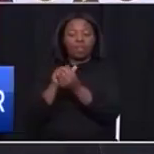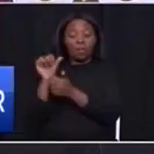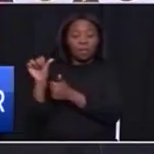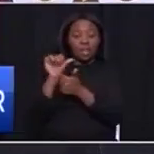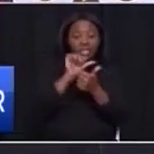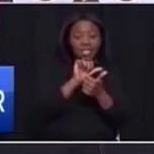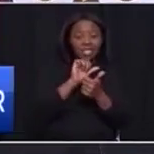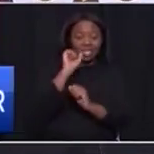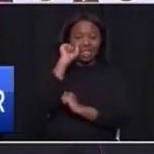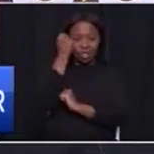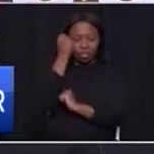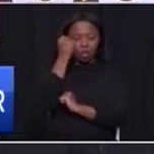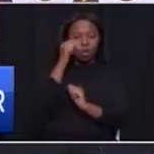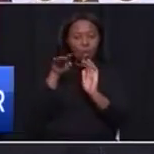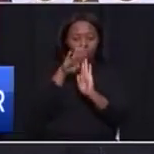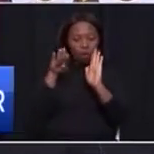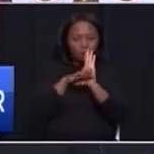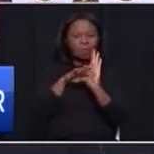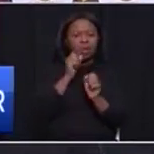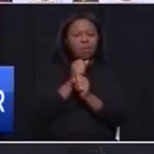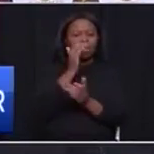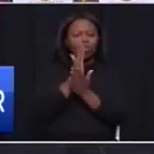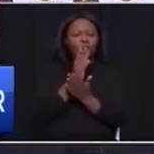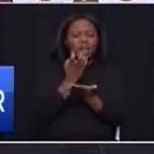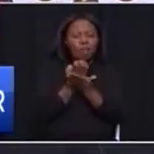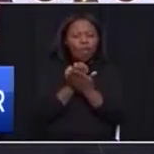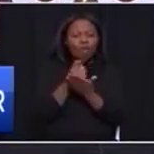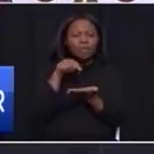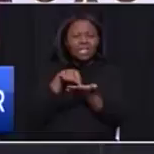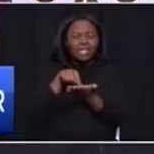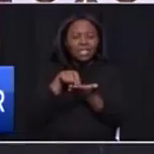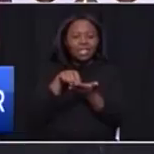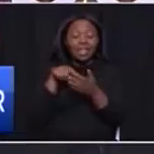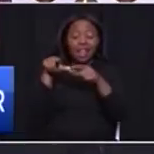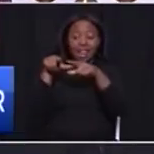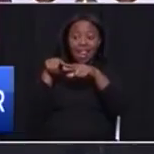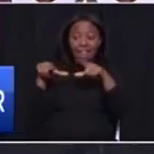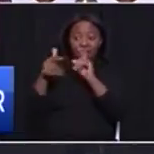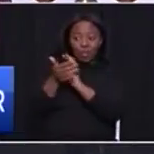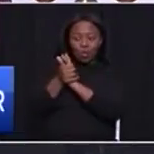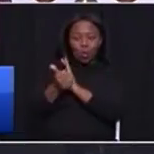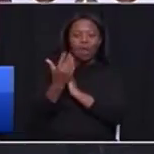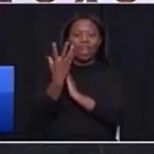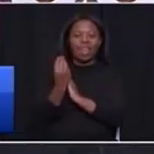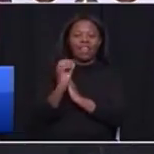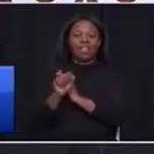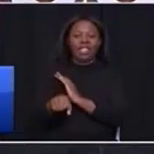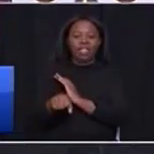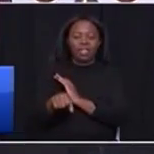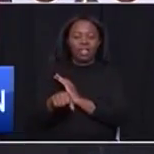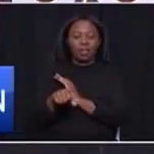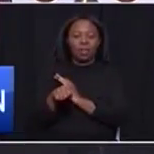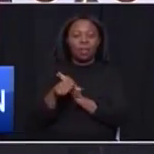we have to ensure that our economy has the right level of skills, particularly moving